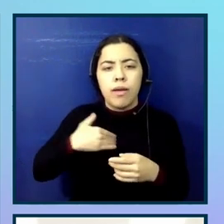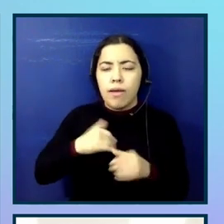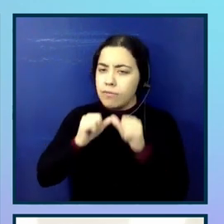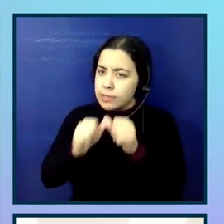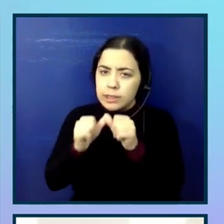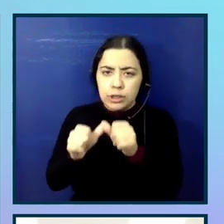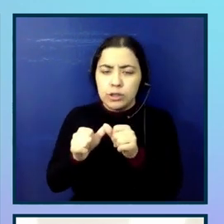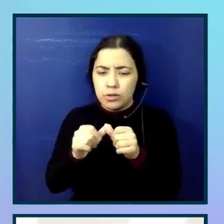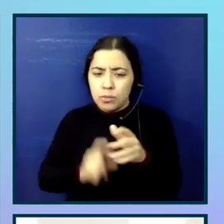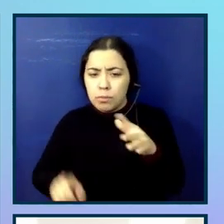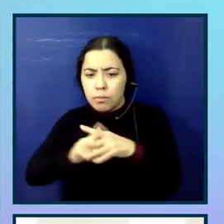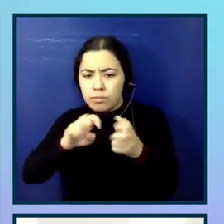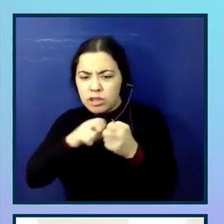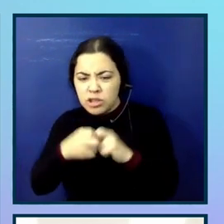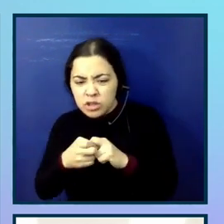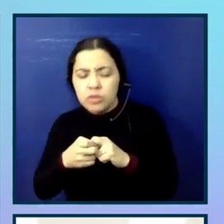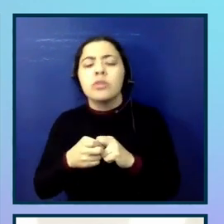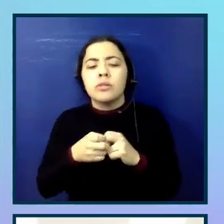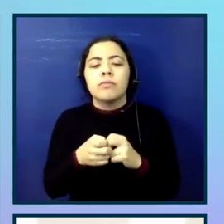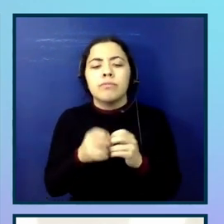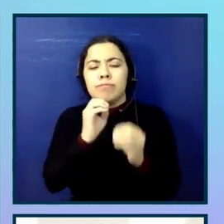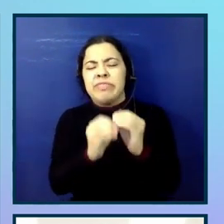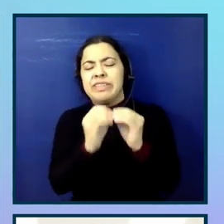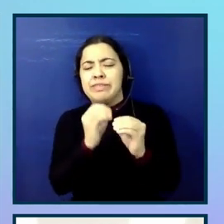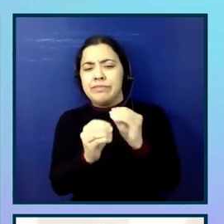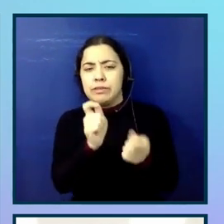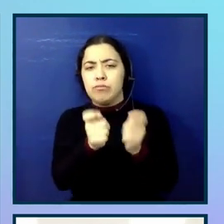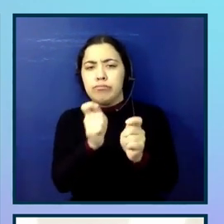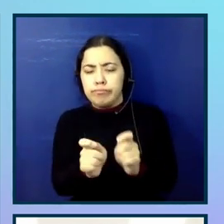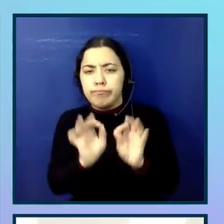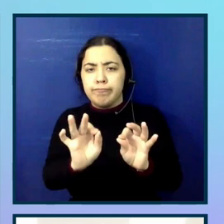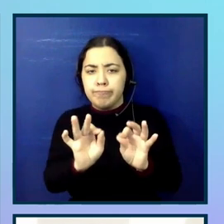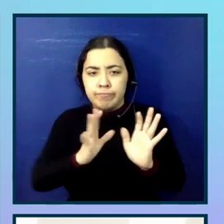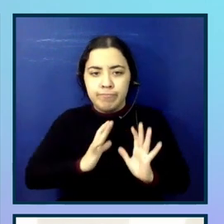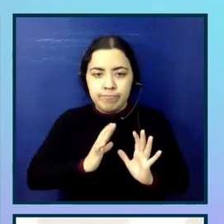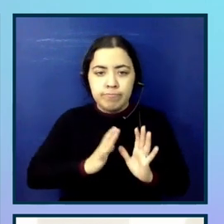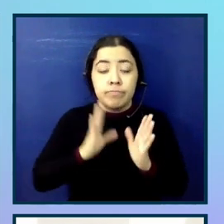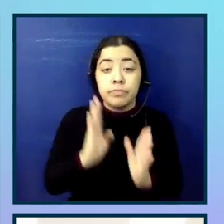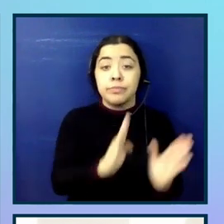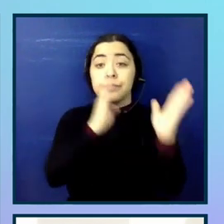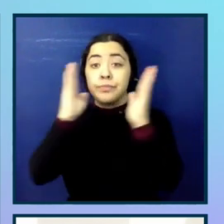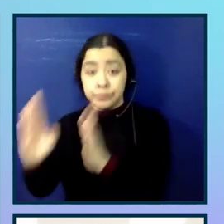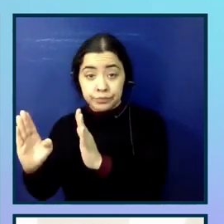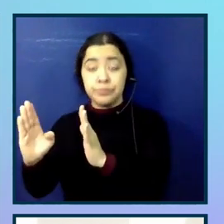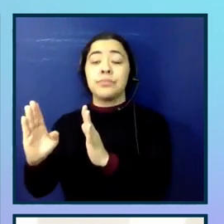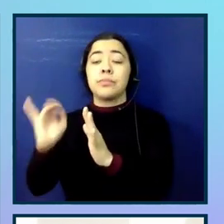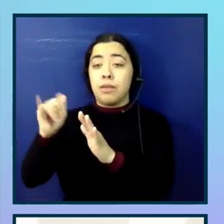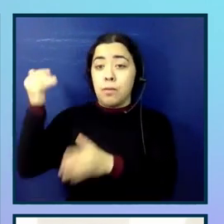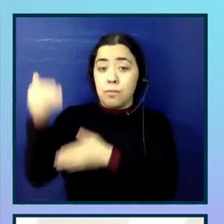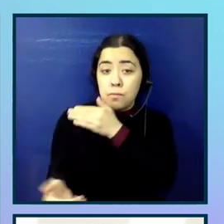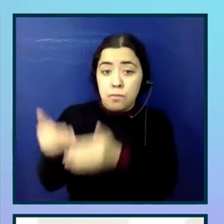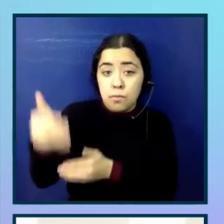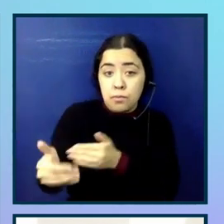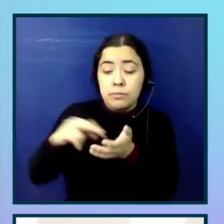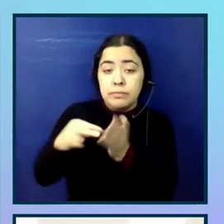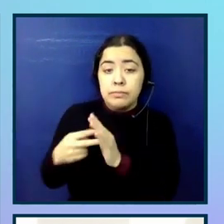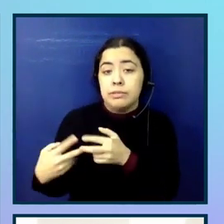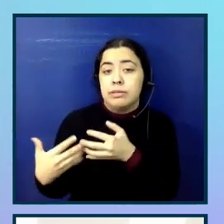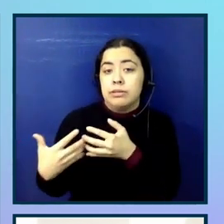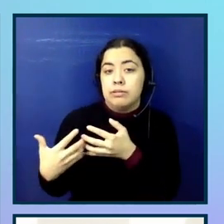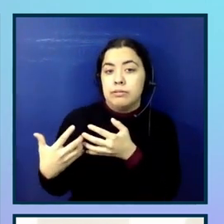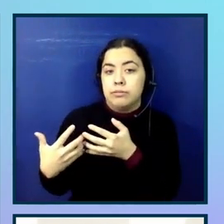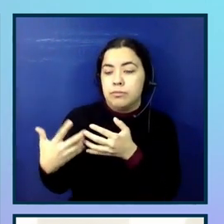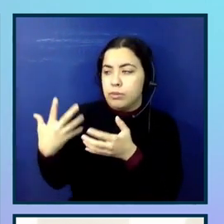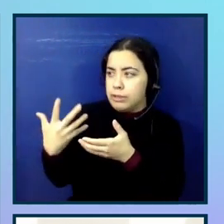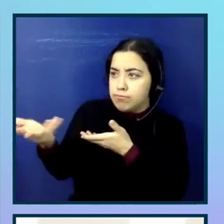of those audit issues prioritised by their severity. We then started to improve our processes. Obviously, as I said, we're engaged with DQ to help us